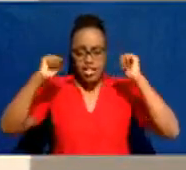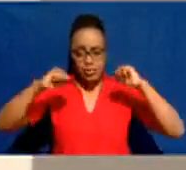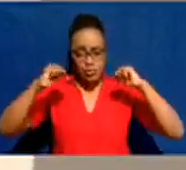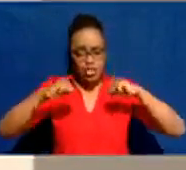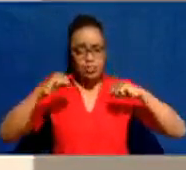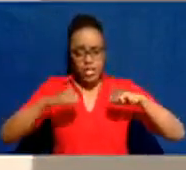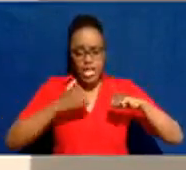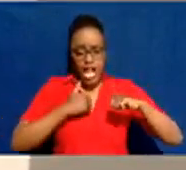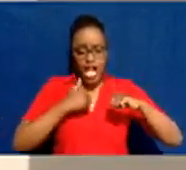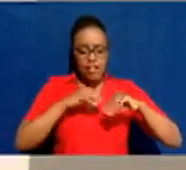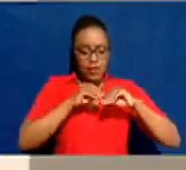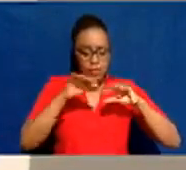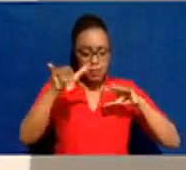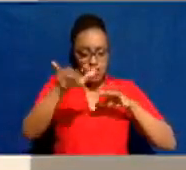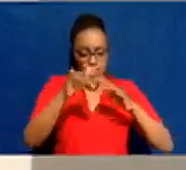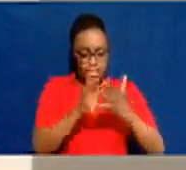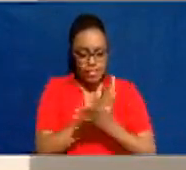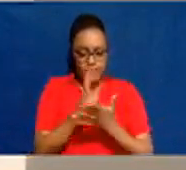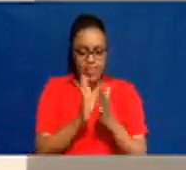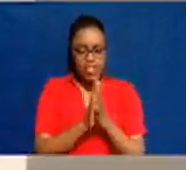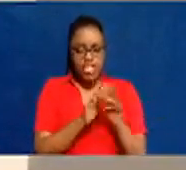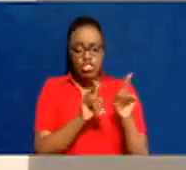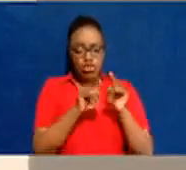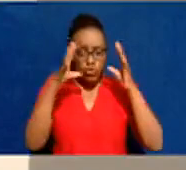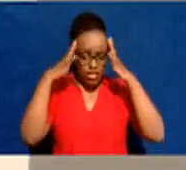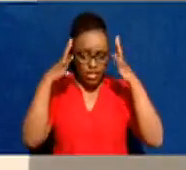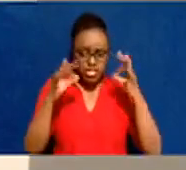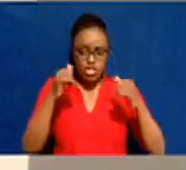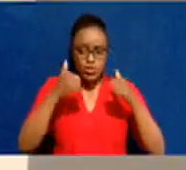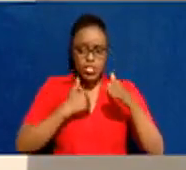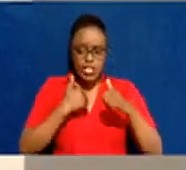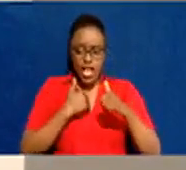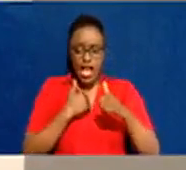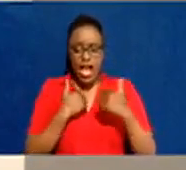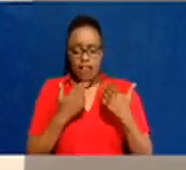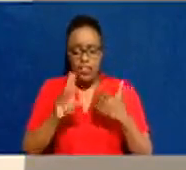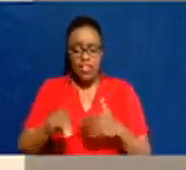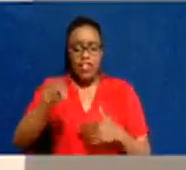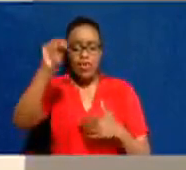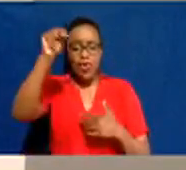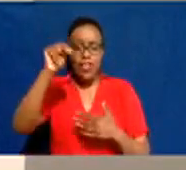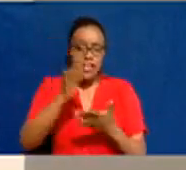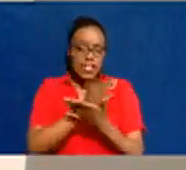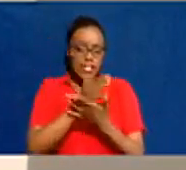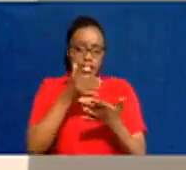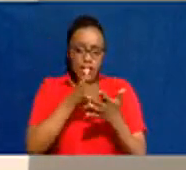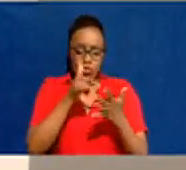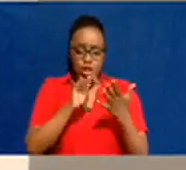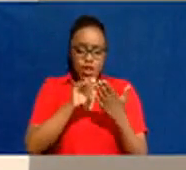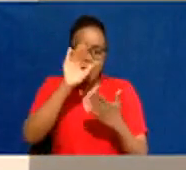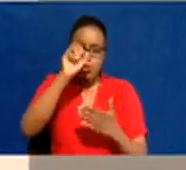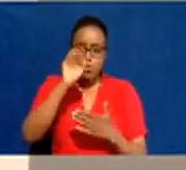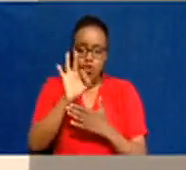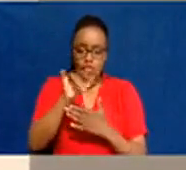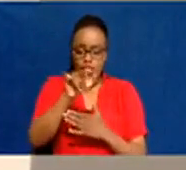over the eastern sector and as well as the northern sector. And that includes most of the